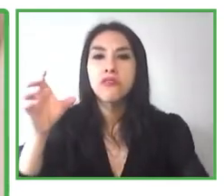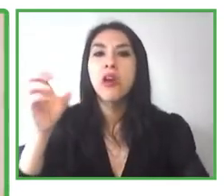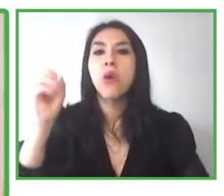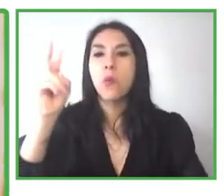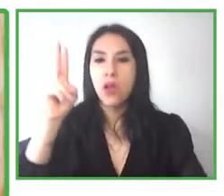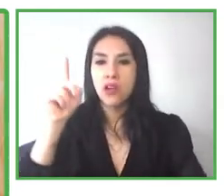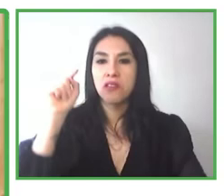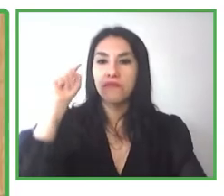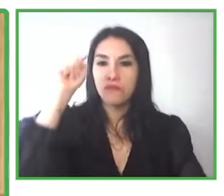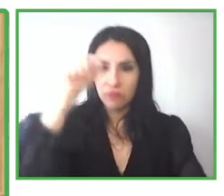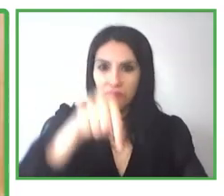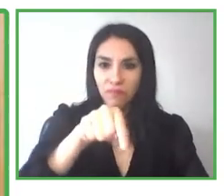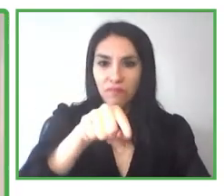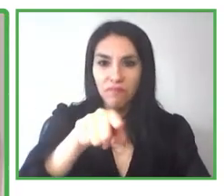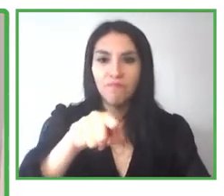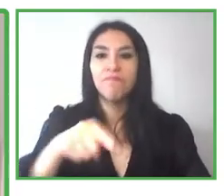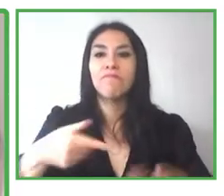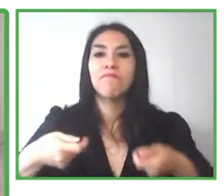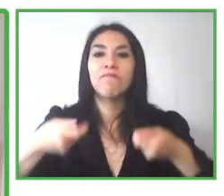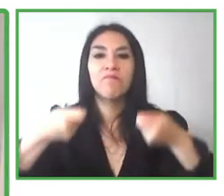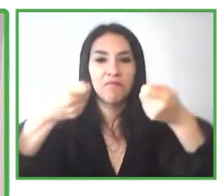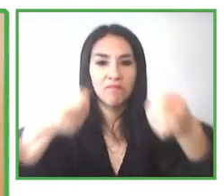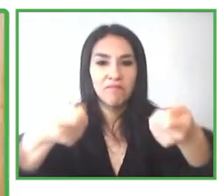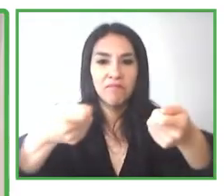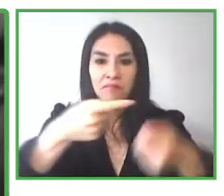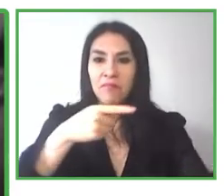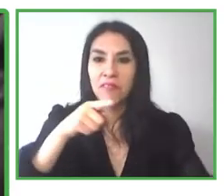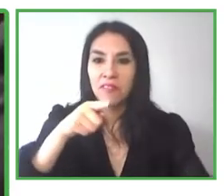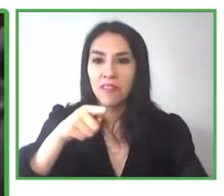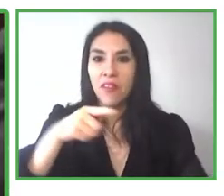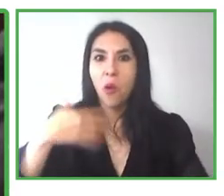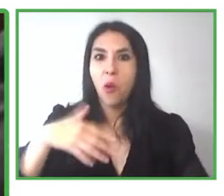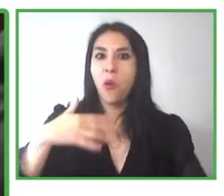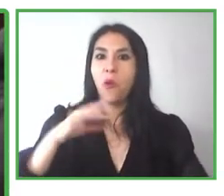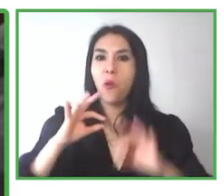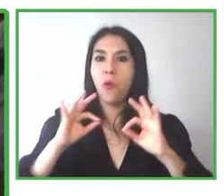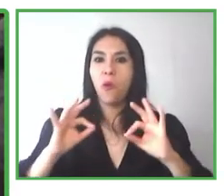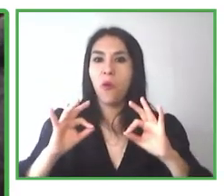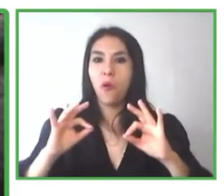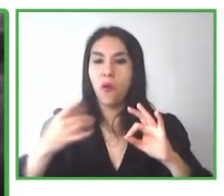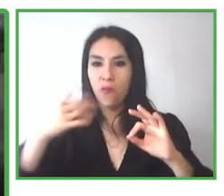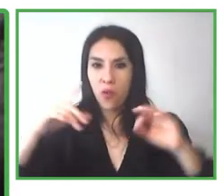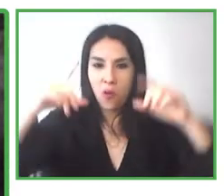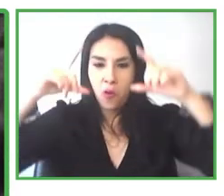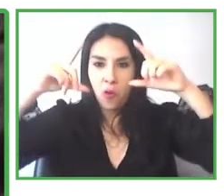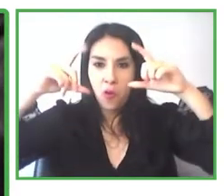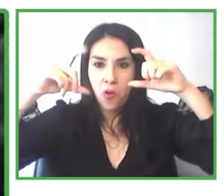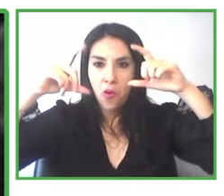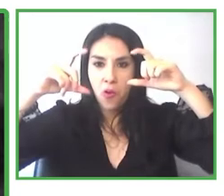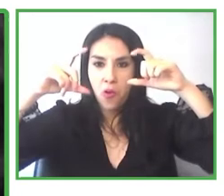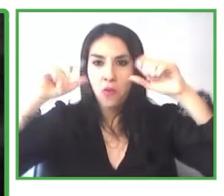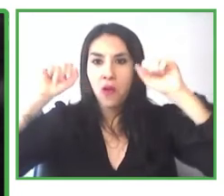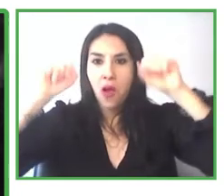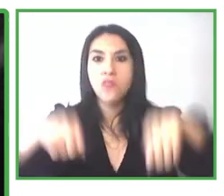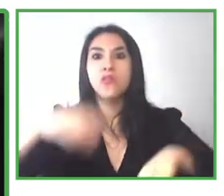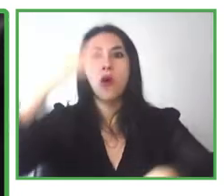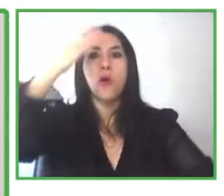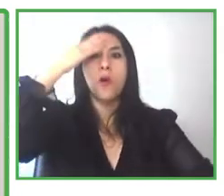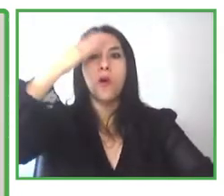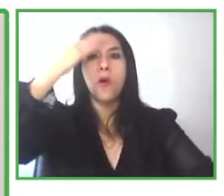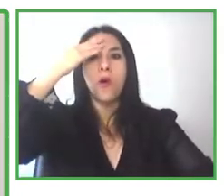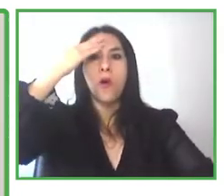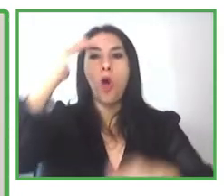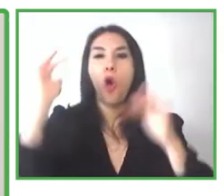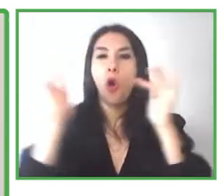What I love of short texts is if I'm alone at home, I can know who the mail is for. So I don't